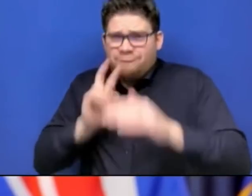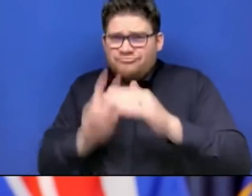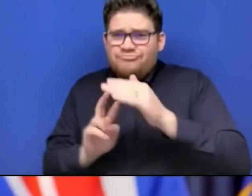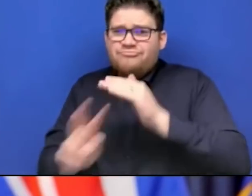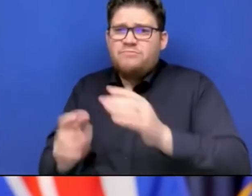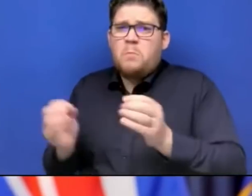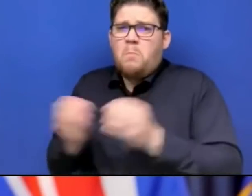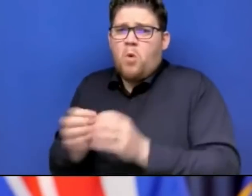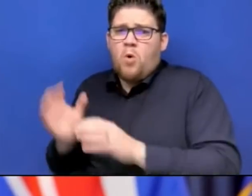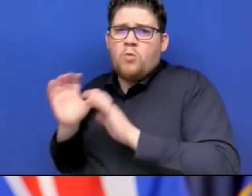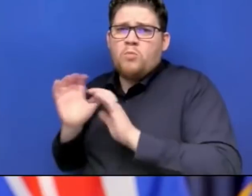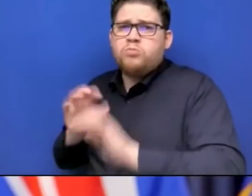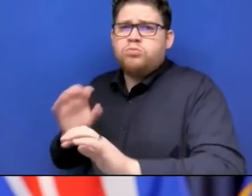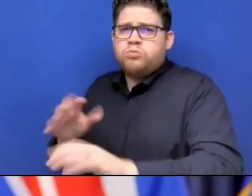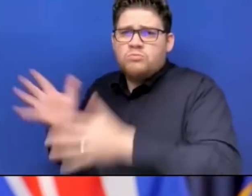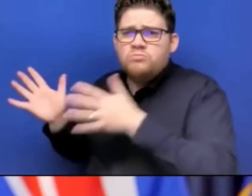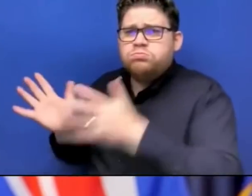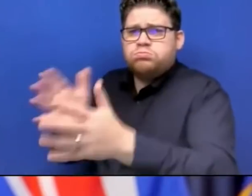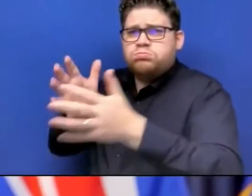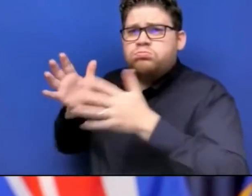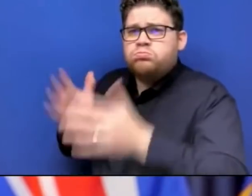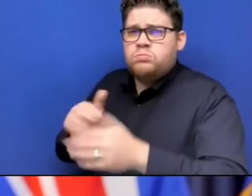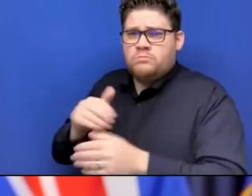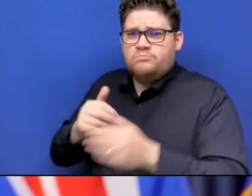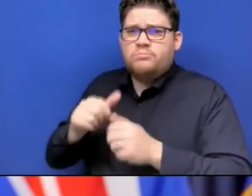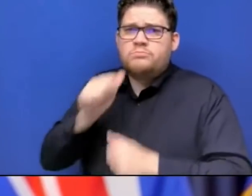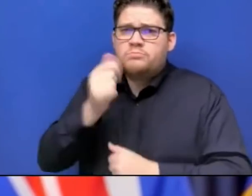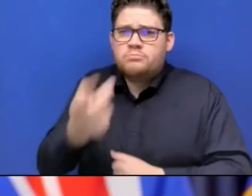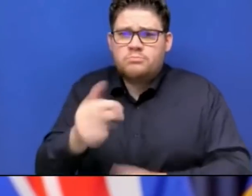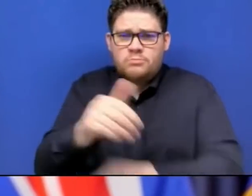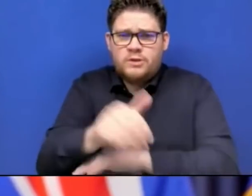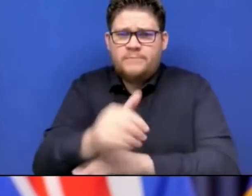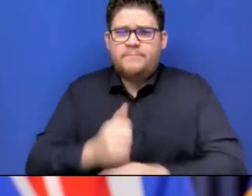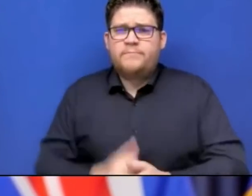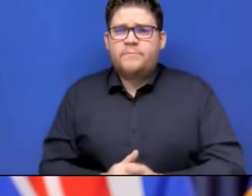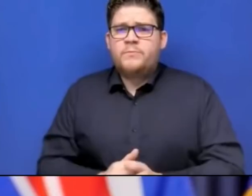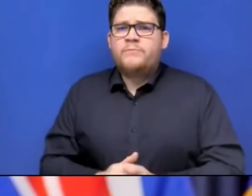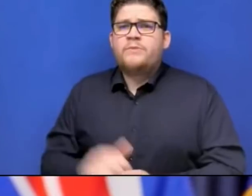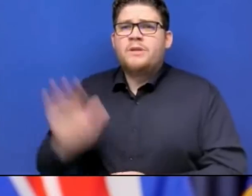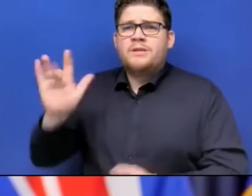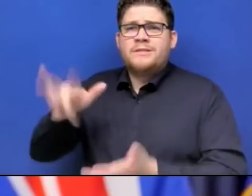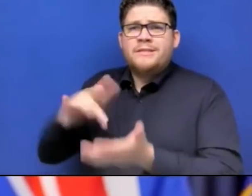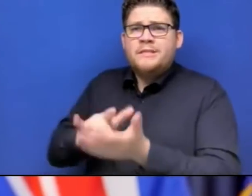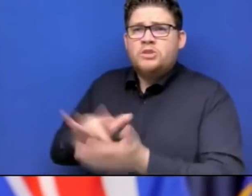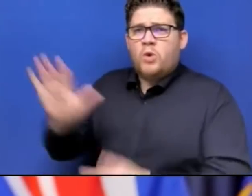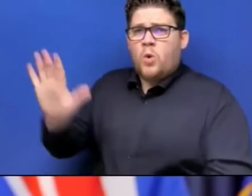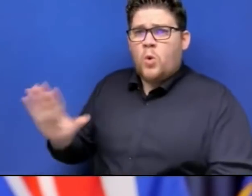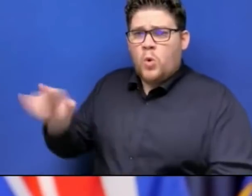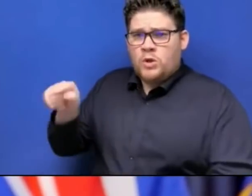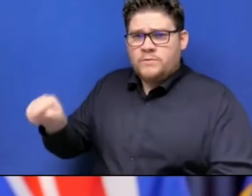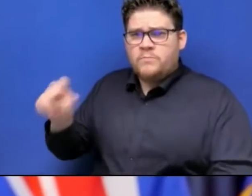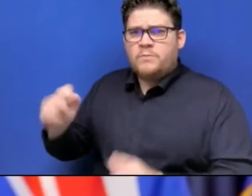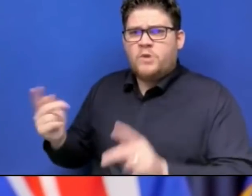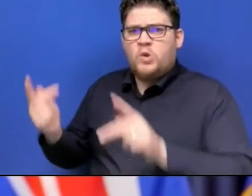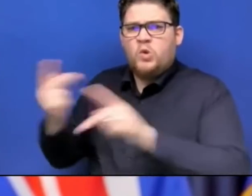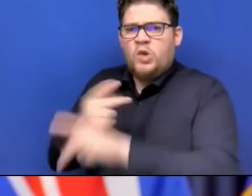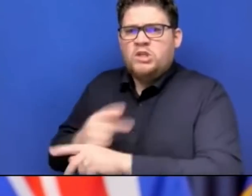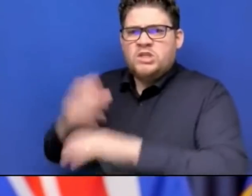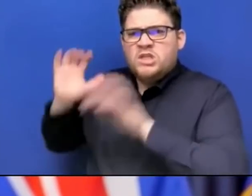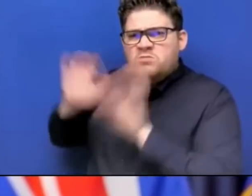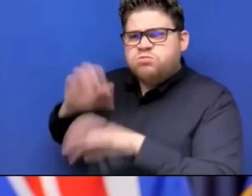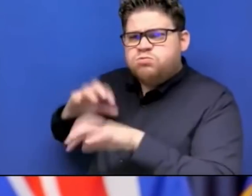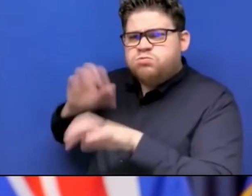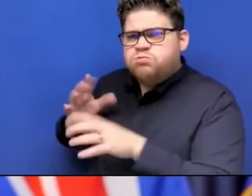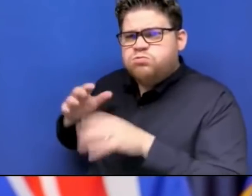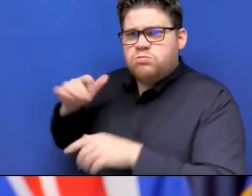Wednesday afternoon. In some areas, such as the Central Coast, this could be the most intense storm yet. The